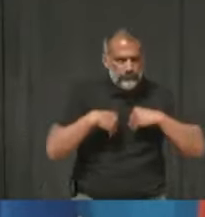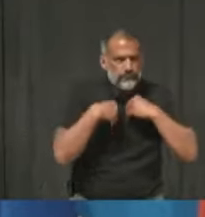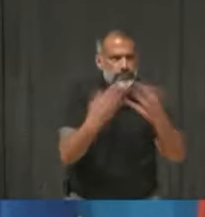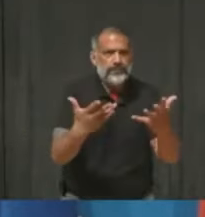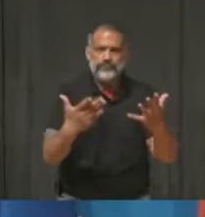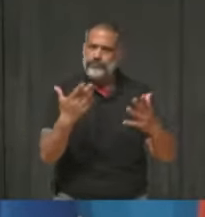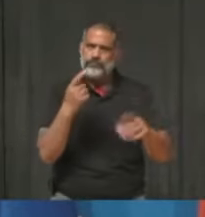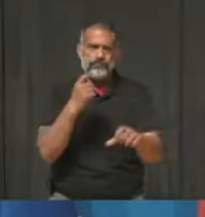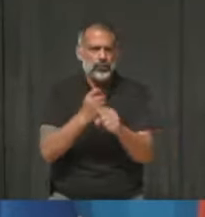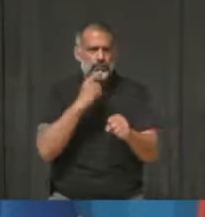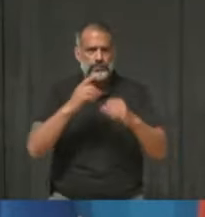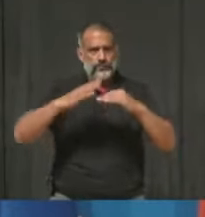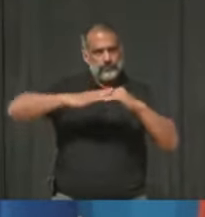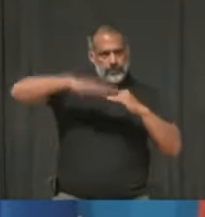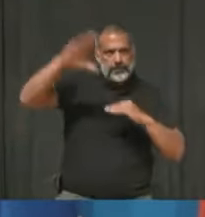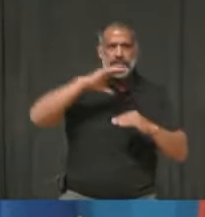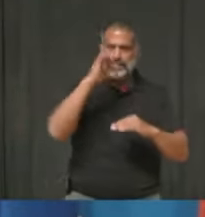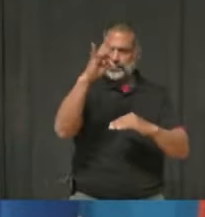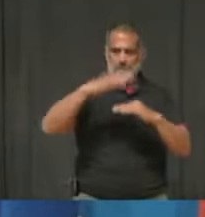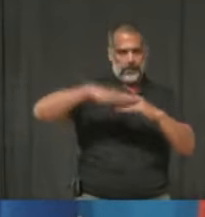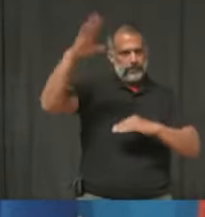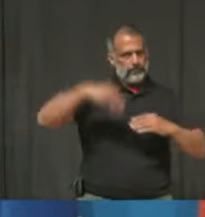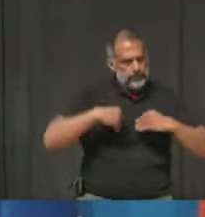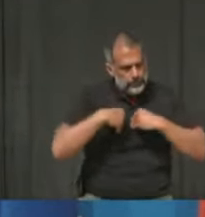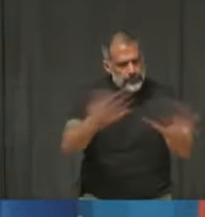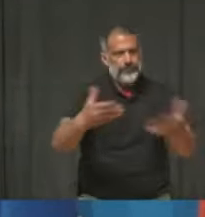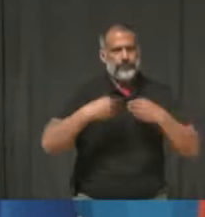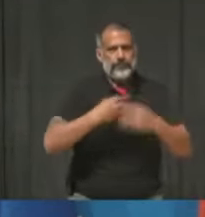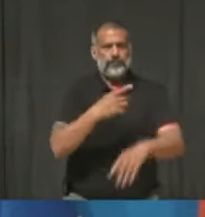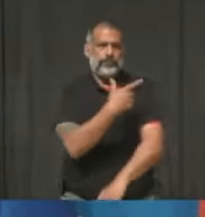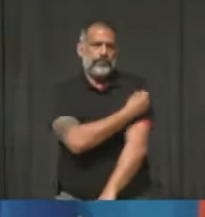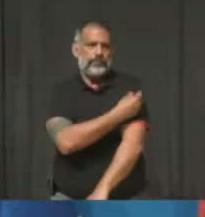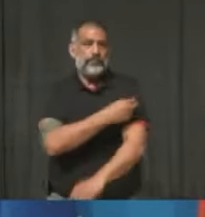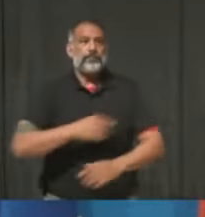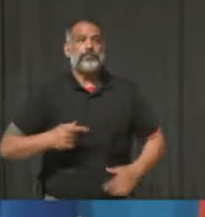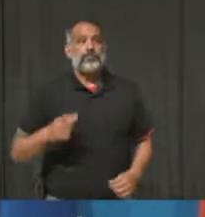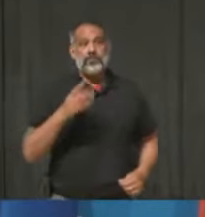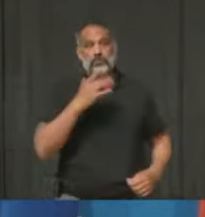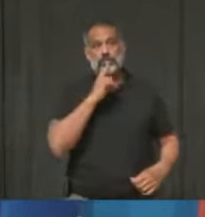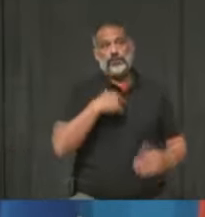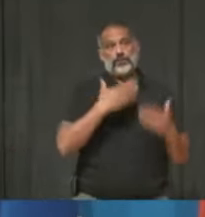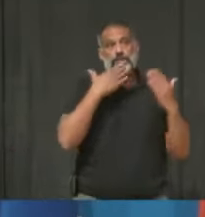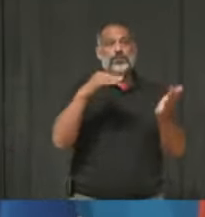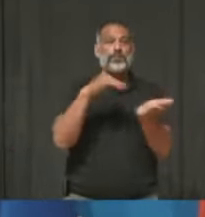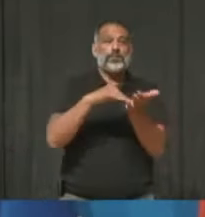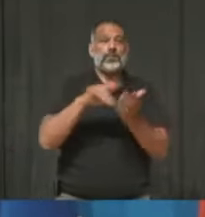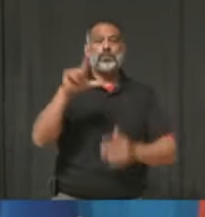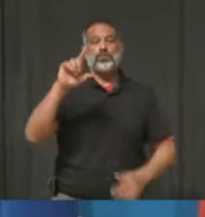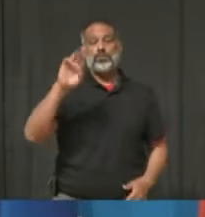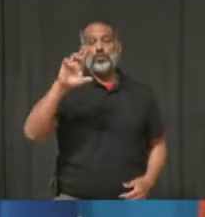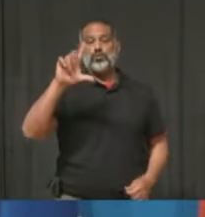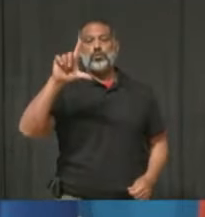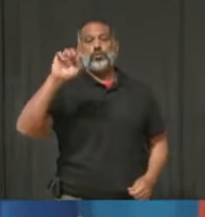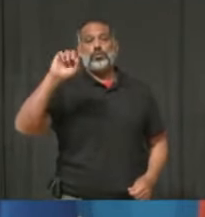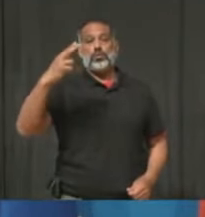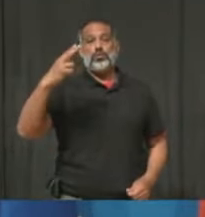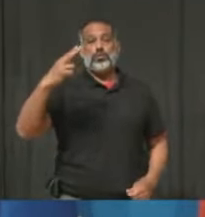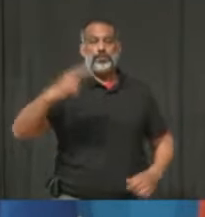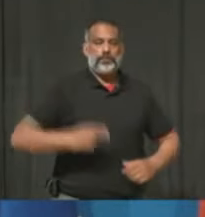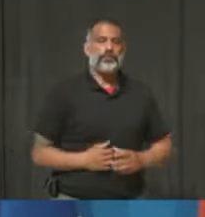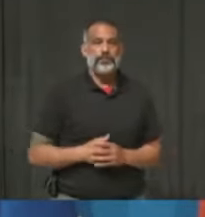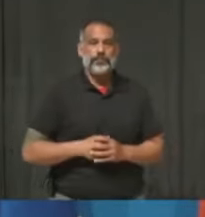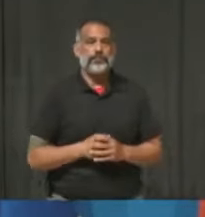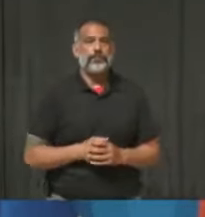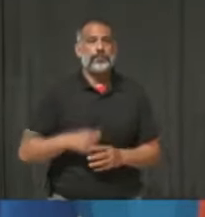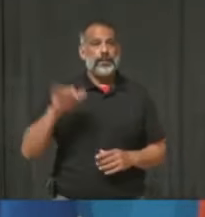one in the coming weeks. I also want to take a moment to thank Dr. Lawrence Lowe and the entire team at Peel Public Health,